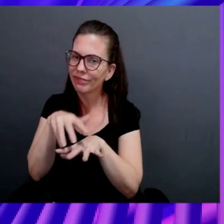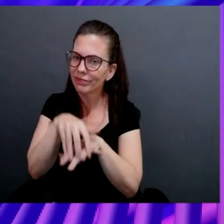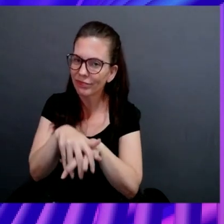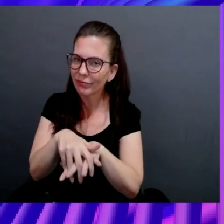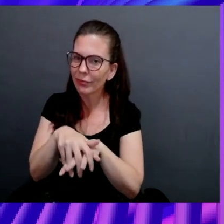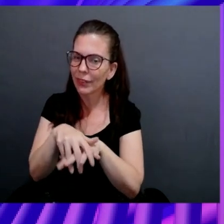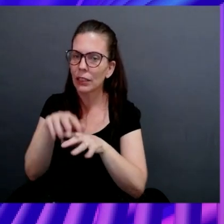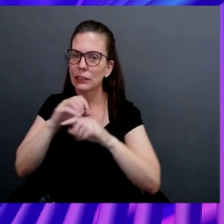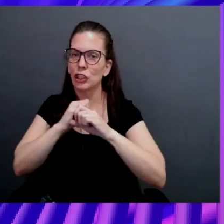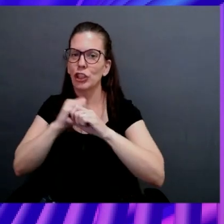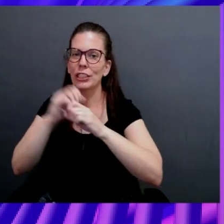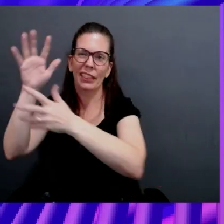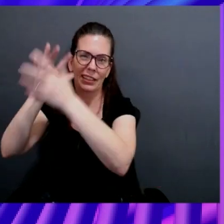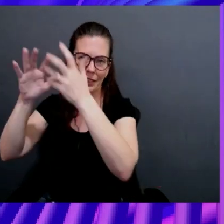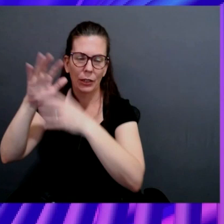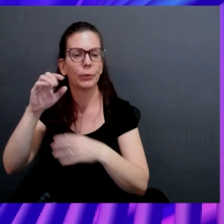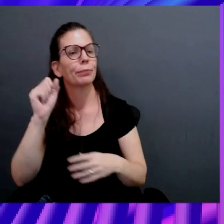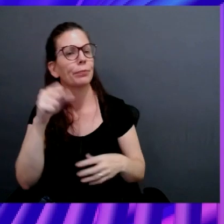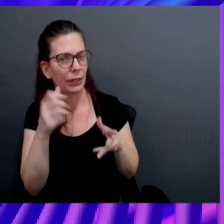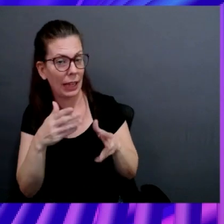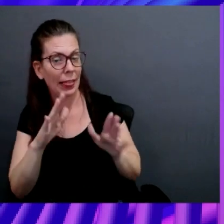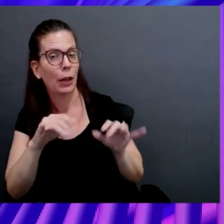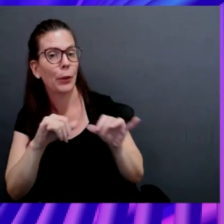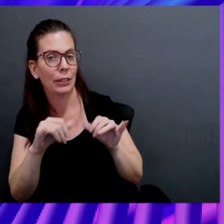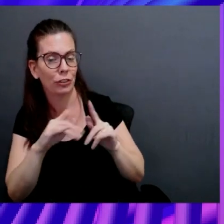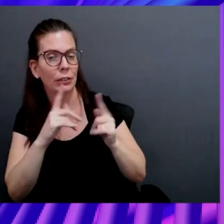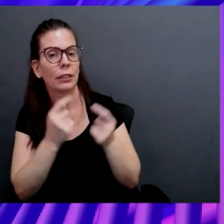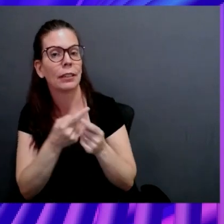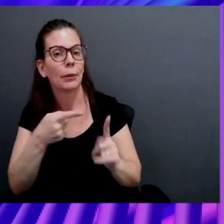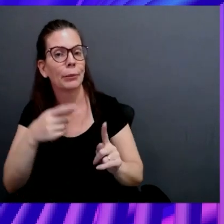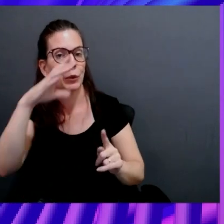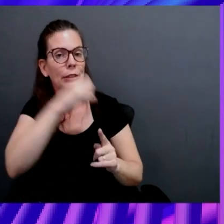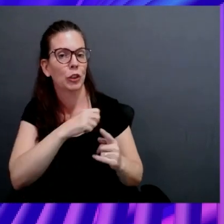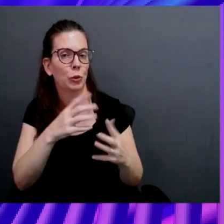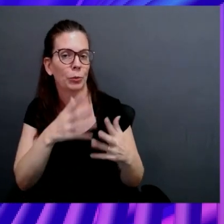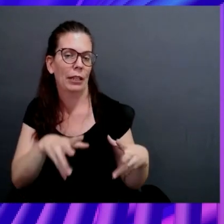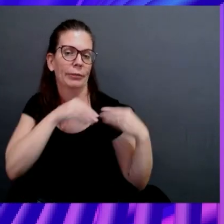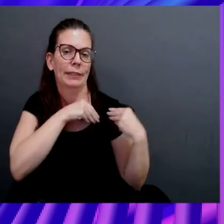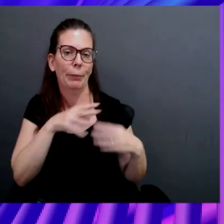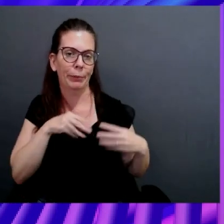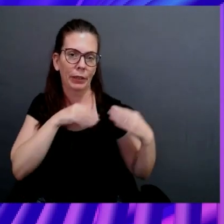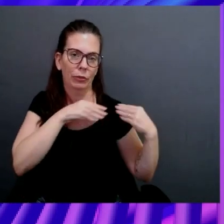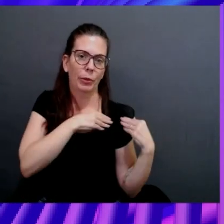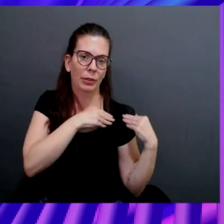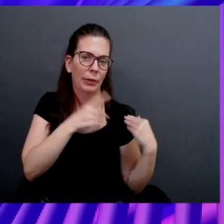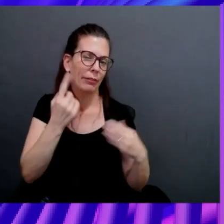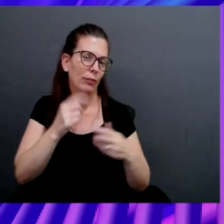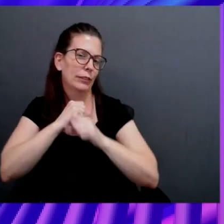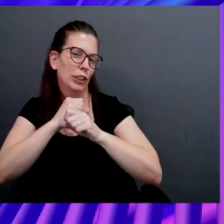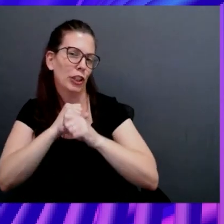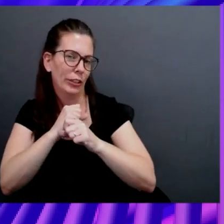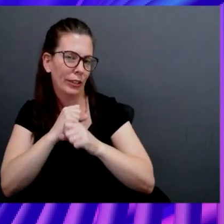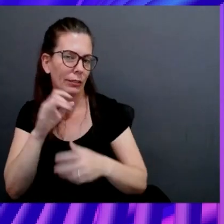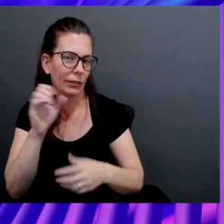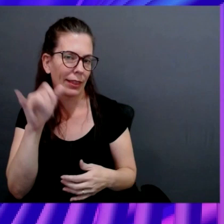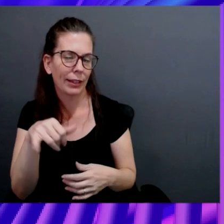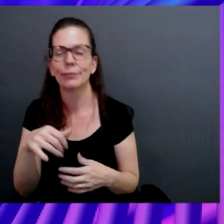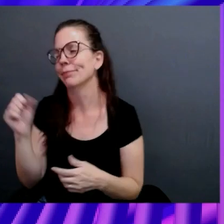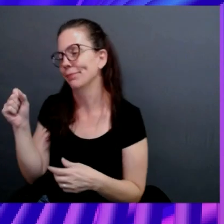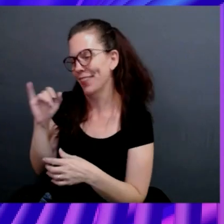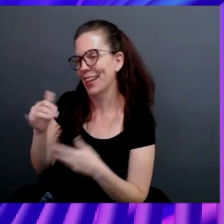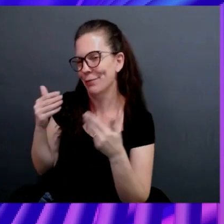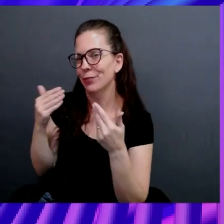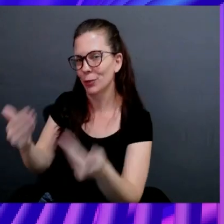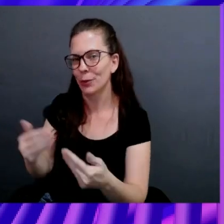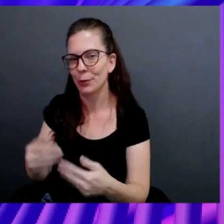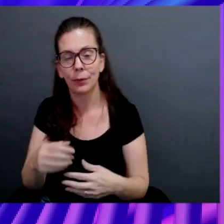cloud. Exactly. So you enable the engineering team, but they need to assume responsibility on the security. I a good word. Yeah, yeah. Go ahead. And the first one is